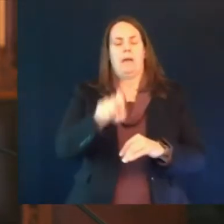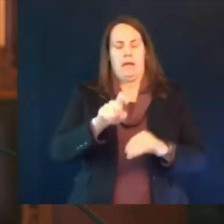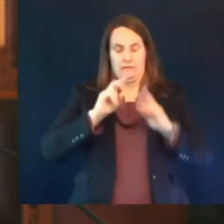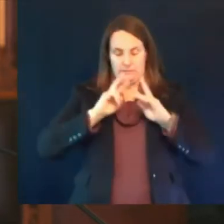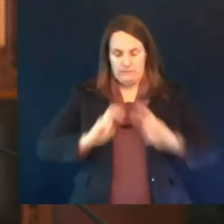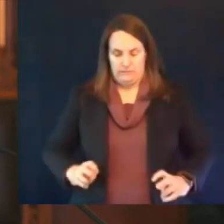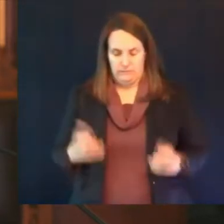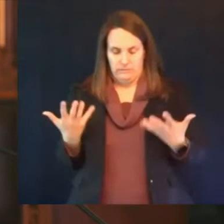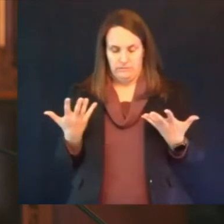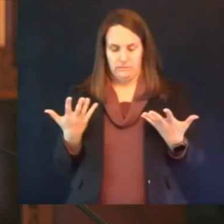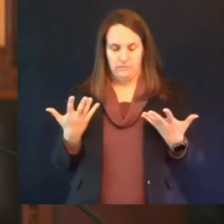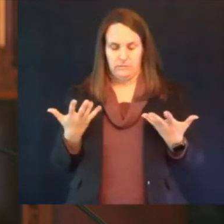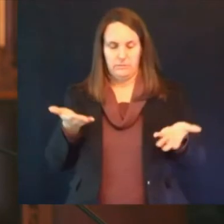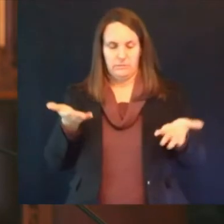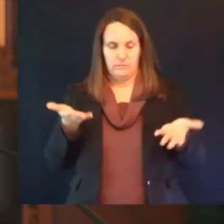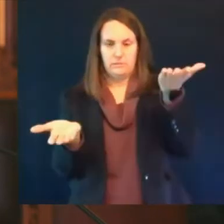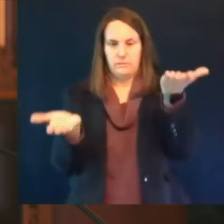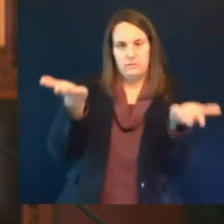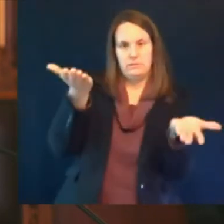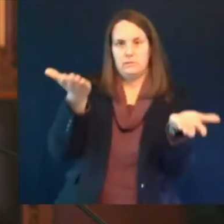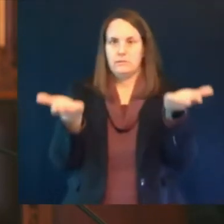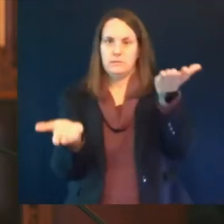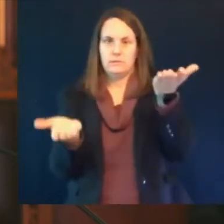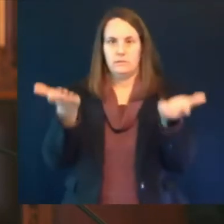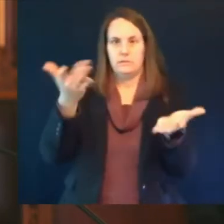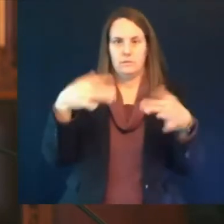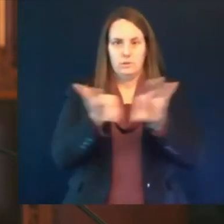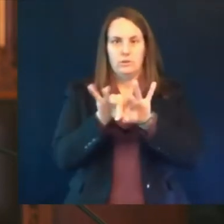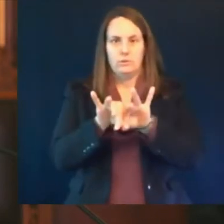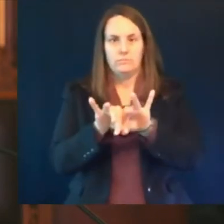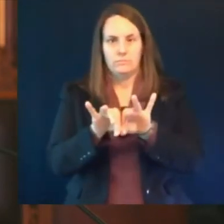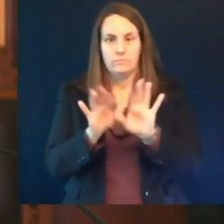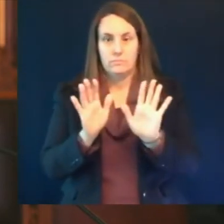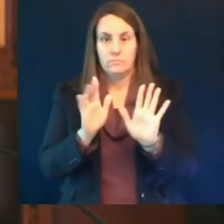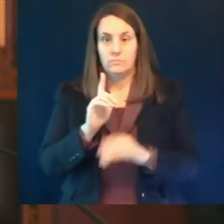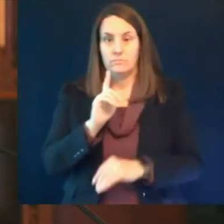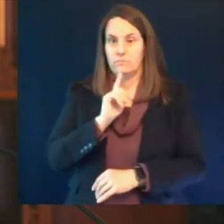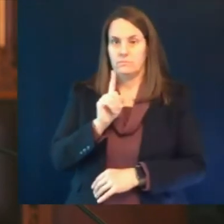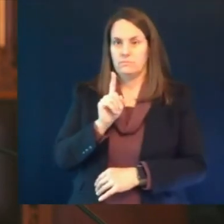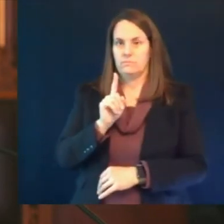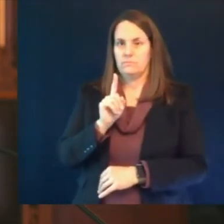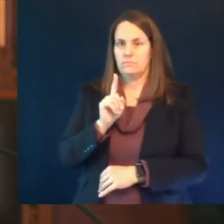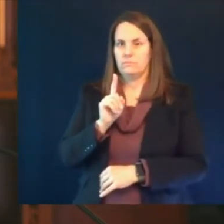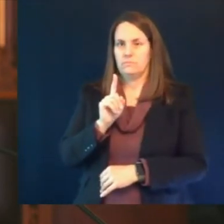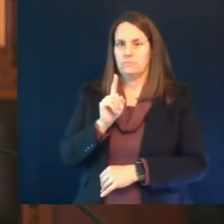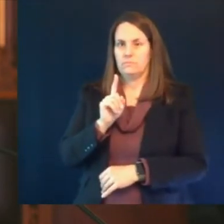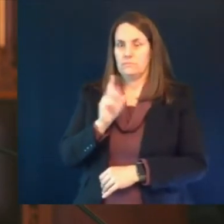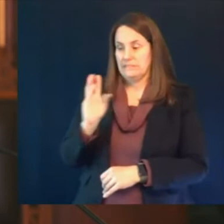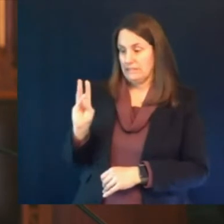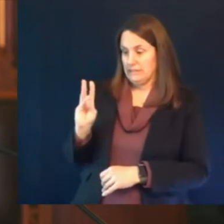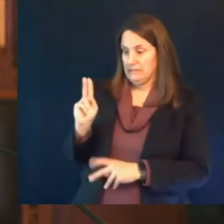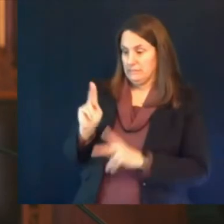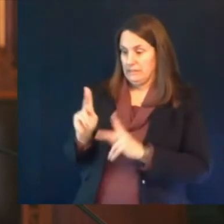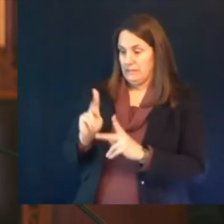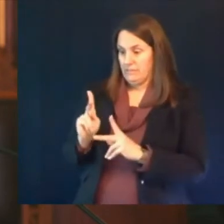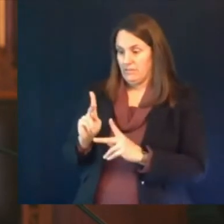for this vaccine the risk of getting covid in the united states is one in ten one in ten